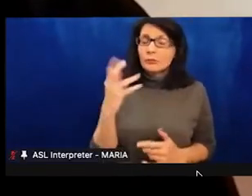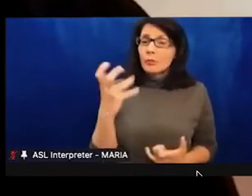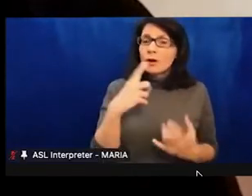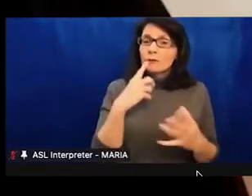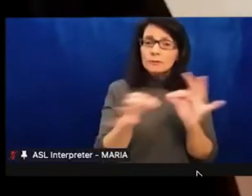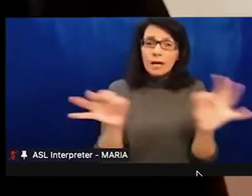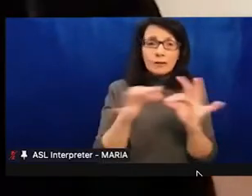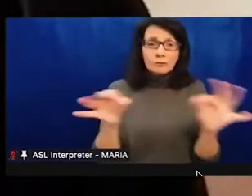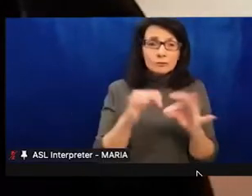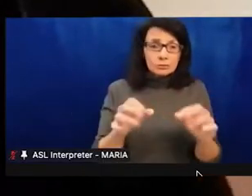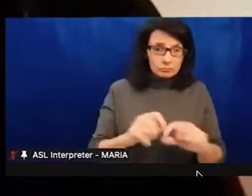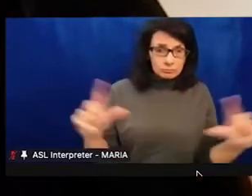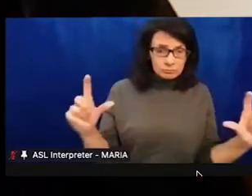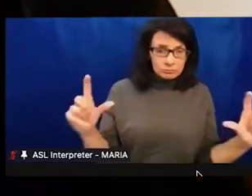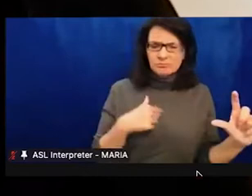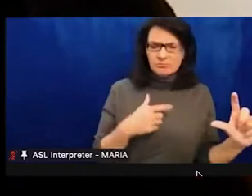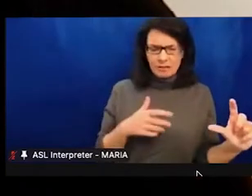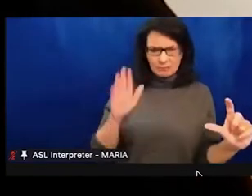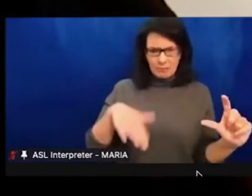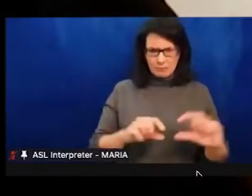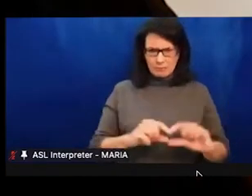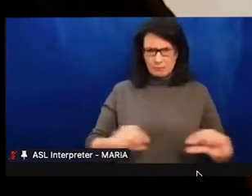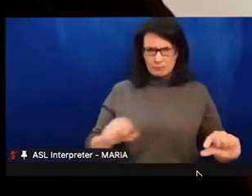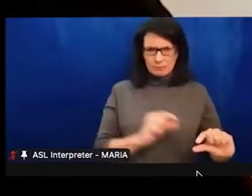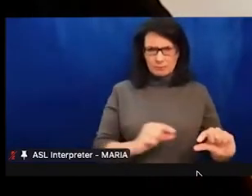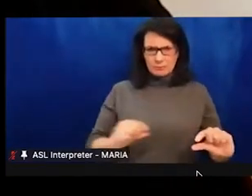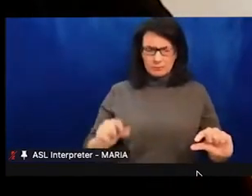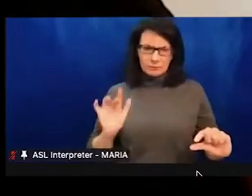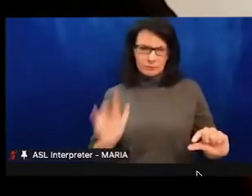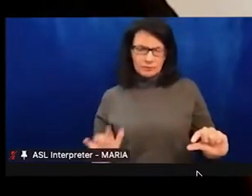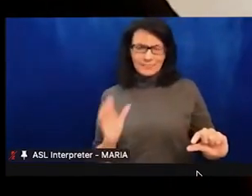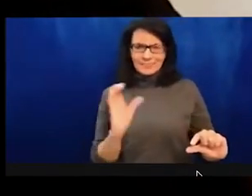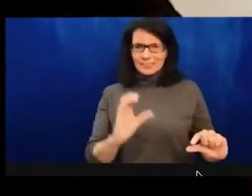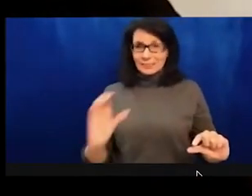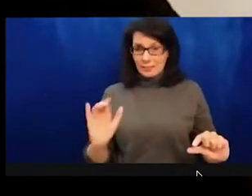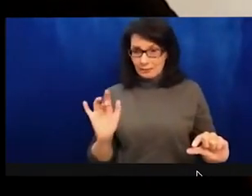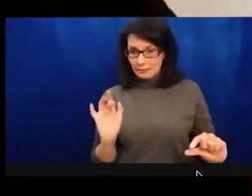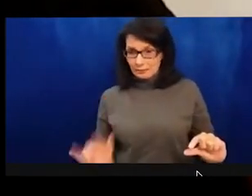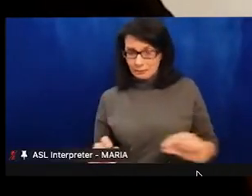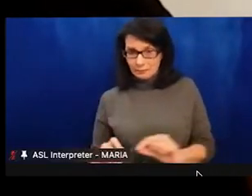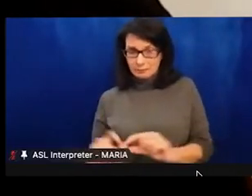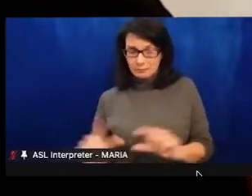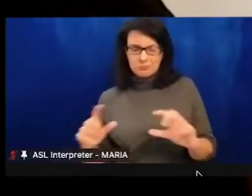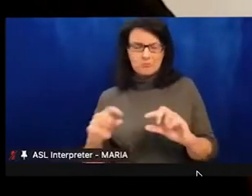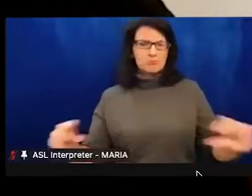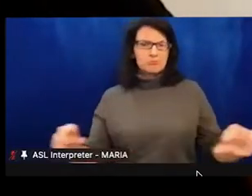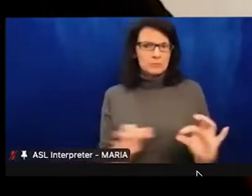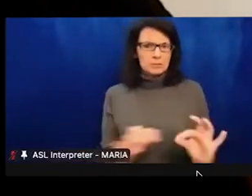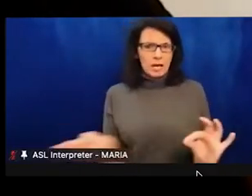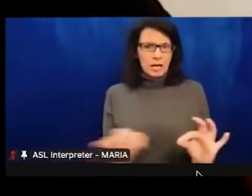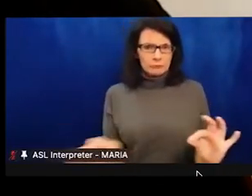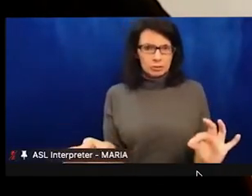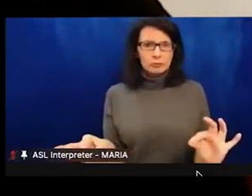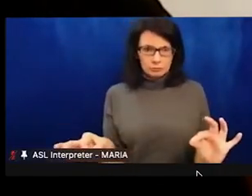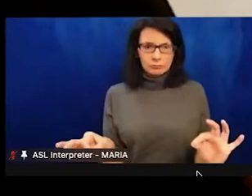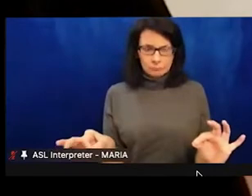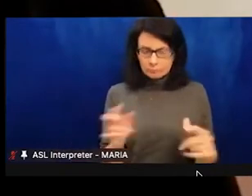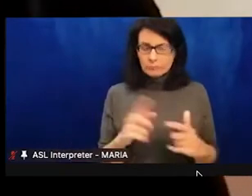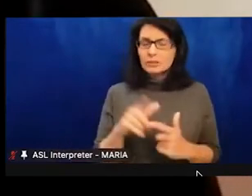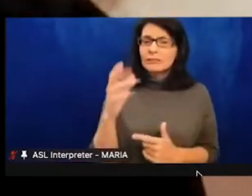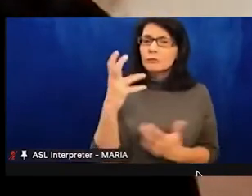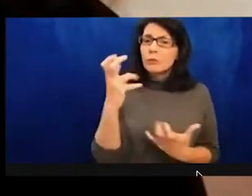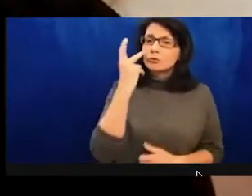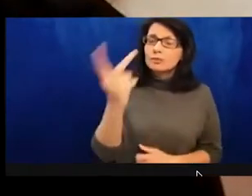Time. Before we get started, I want to thank our ASL interpreters, Maria and Debra, and our captioner, Dalton.